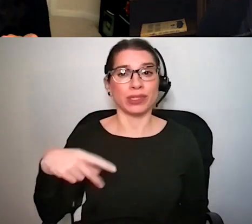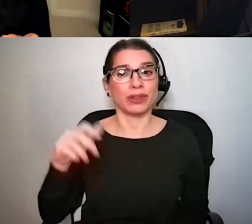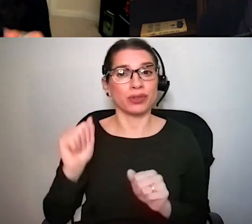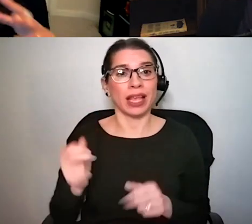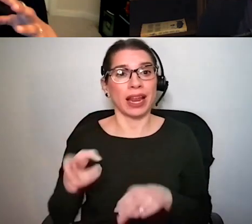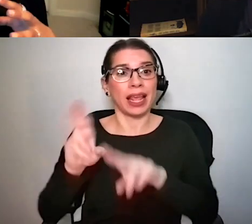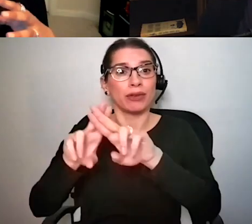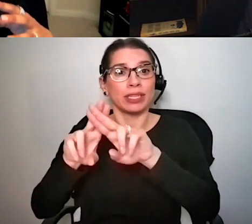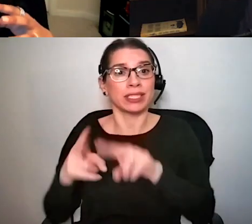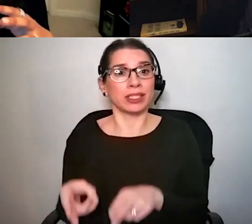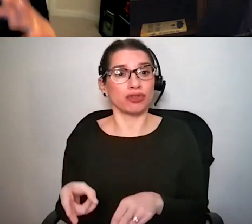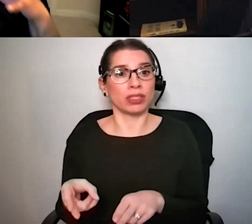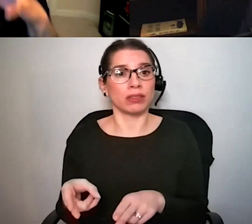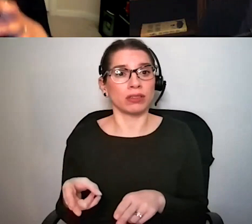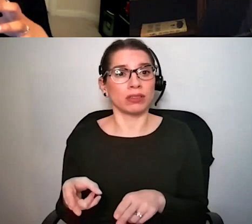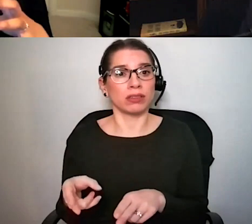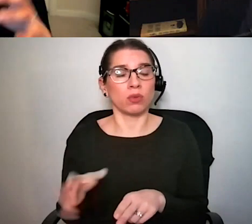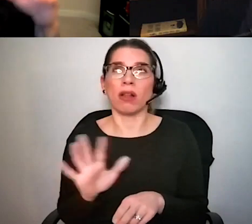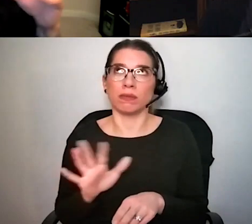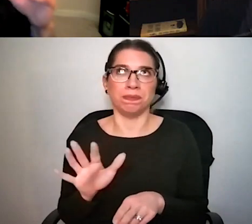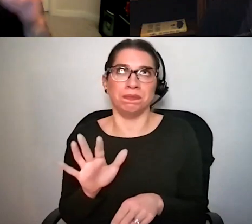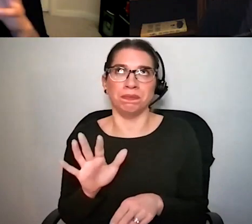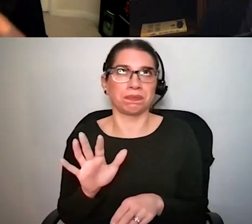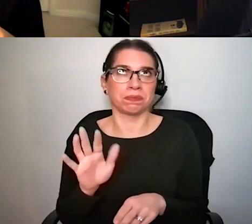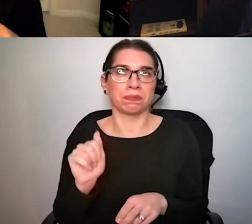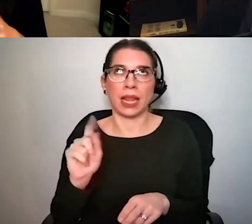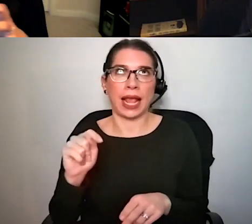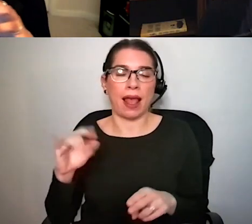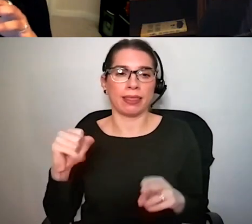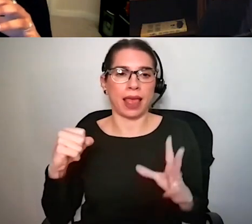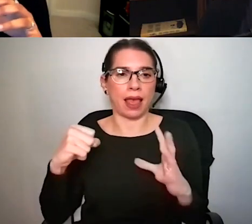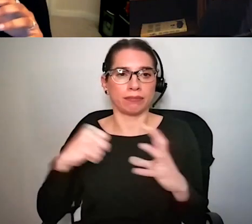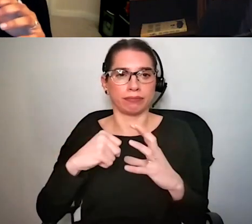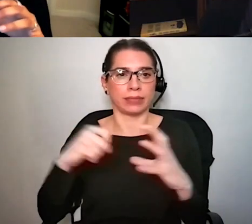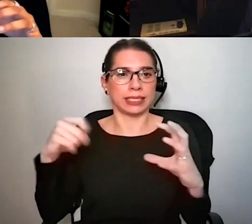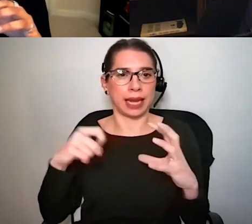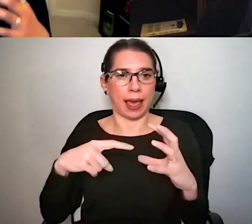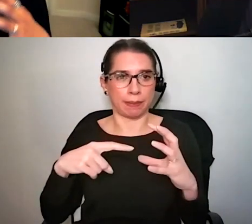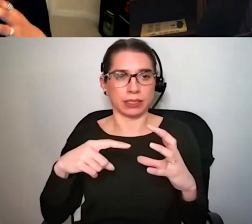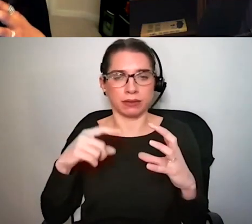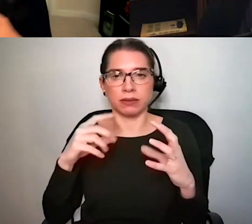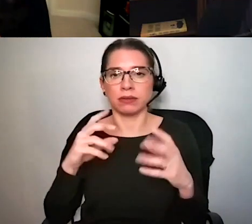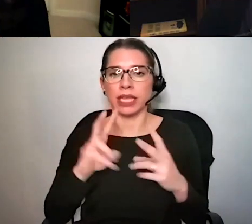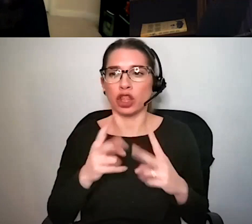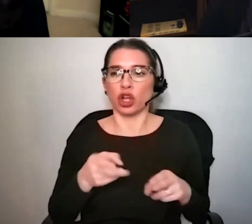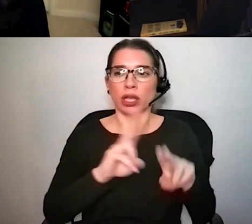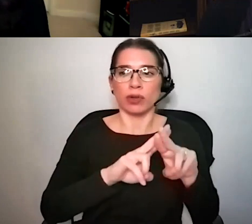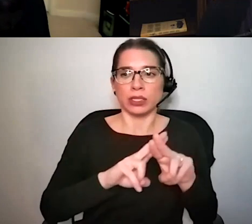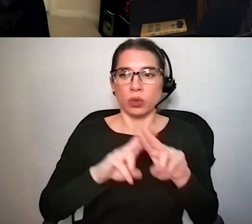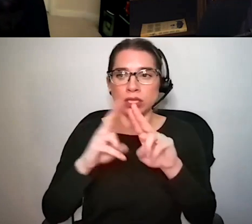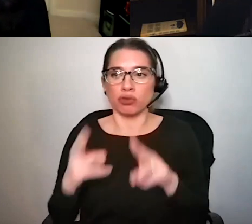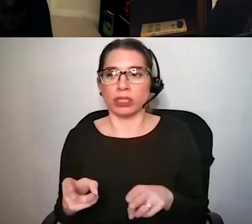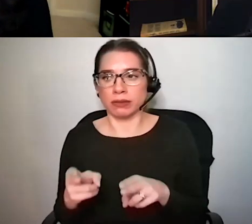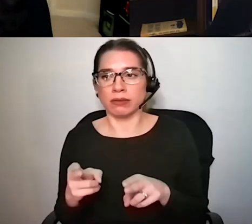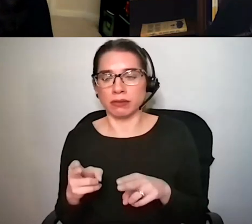uh or um at a synapse once you have that communication you either increase or decrease the probability of having an action